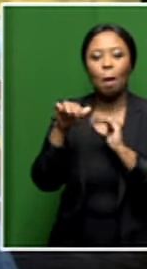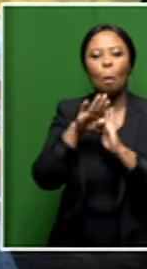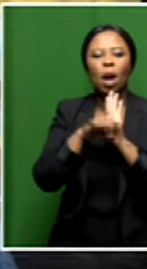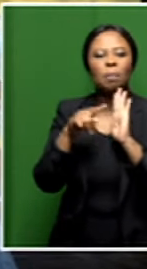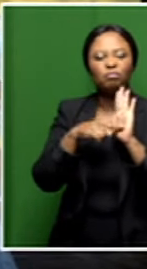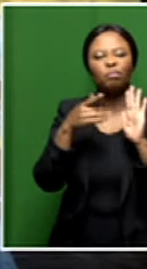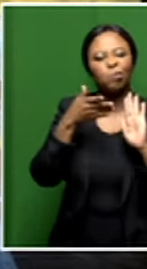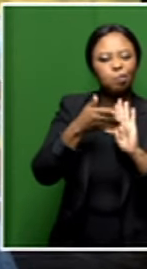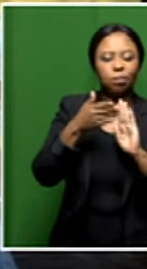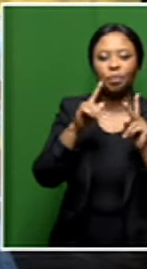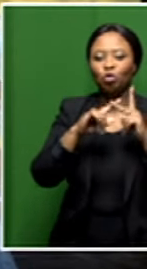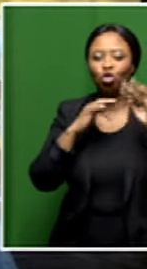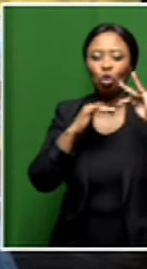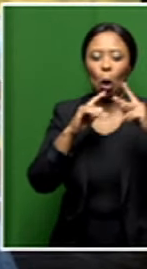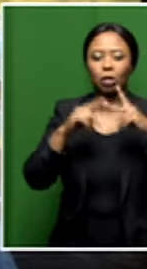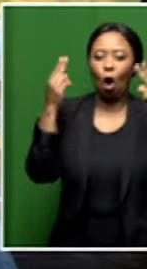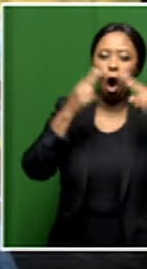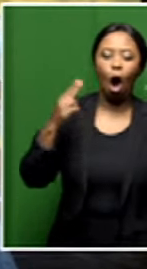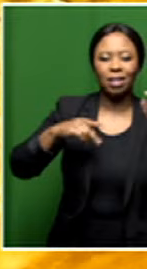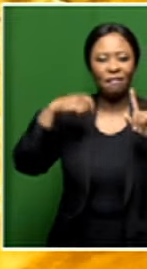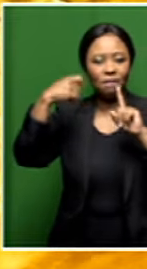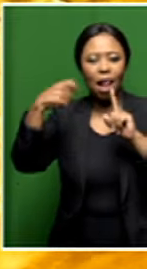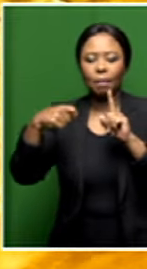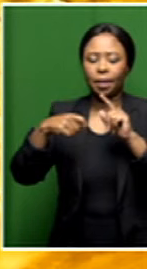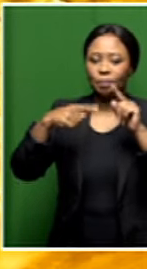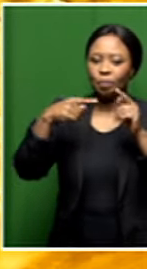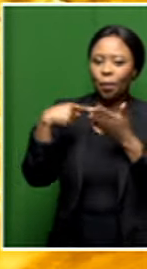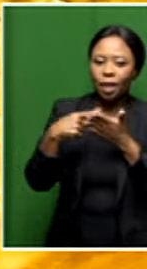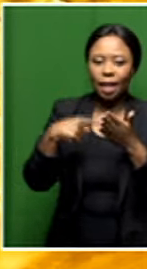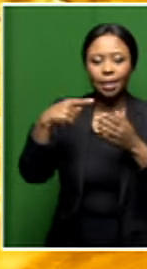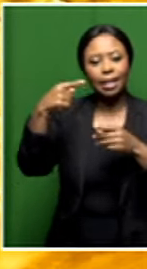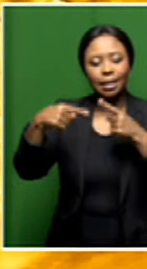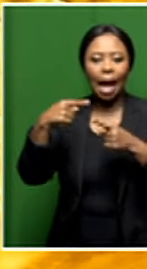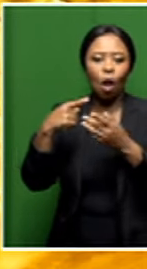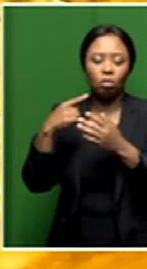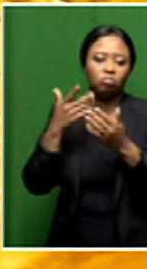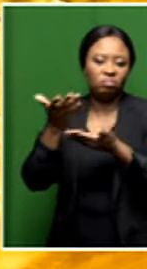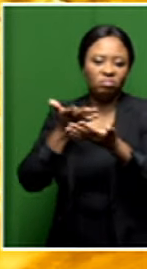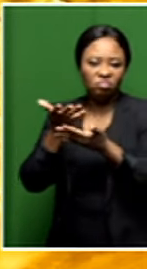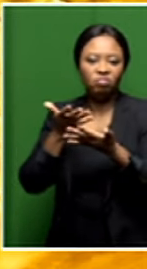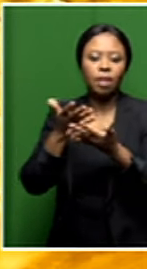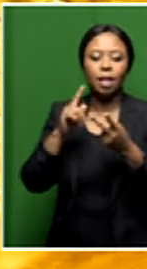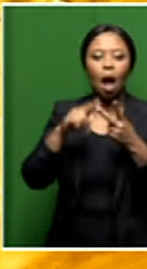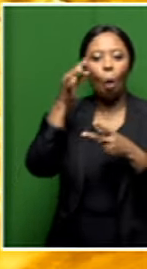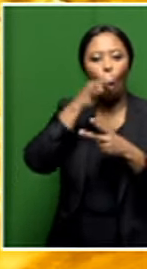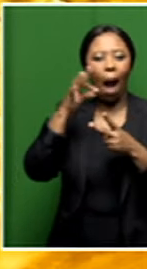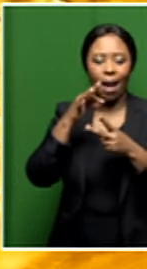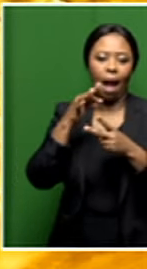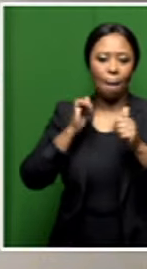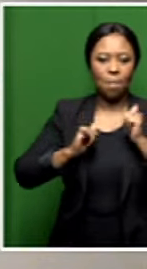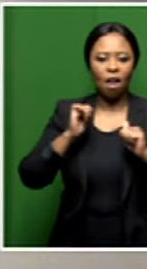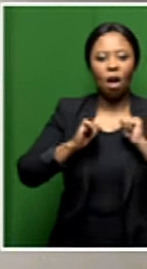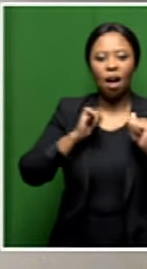which featured jazz, art, film and dialogue, ends today with Yako Mia's choir performance on Cake